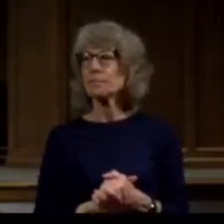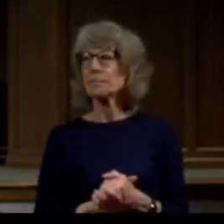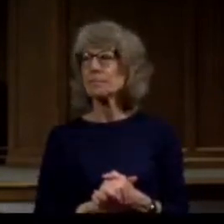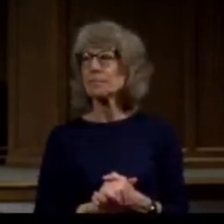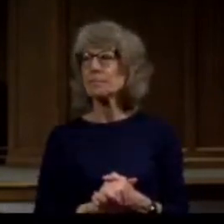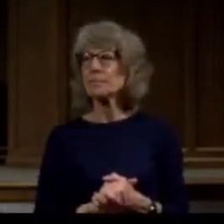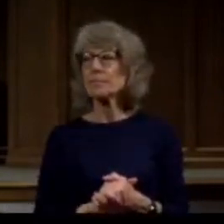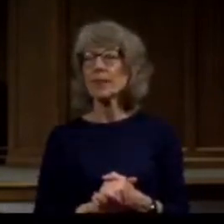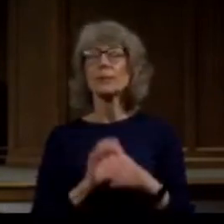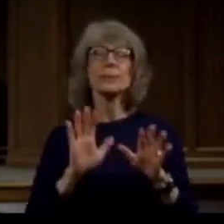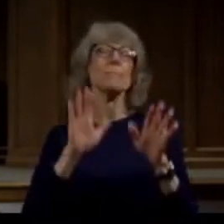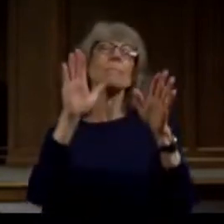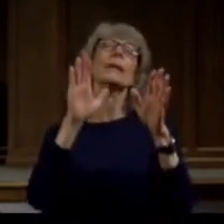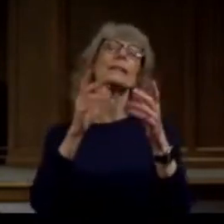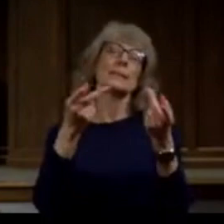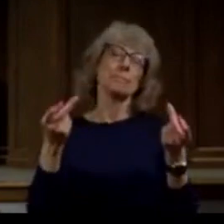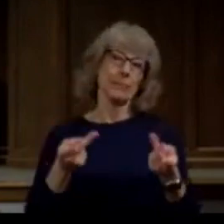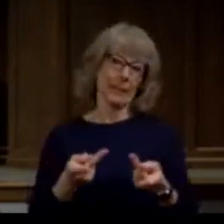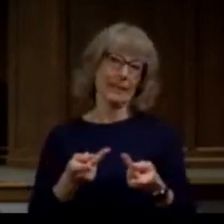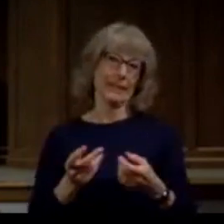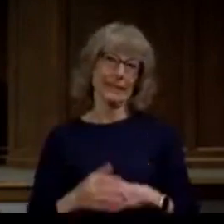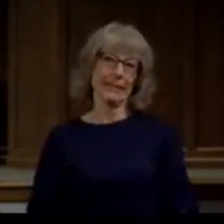what an amazing place place